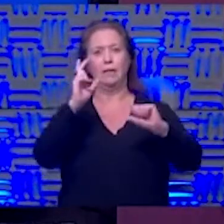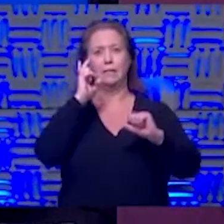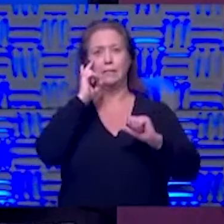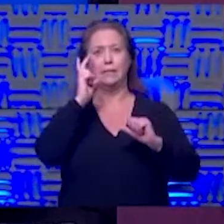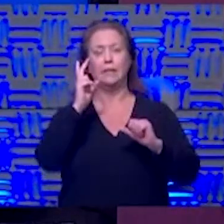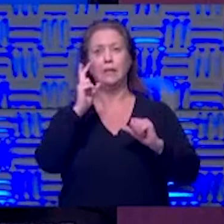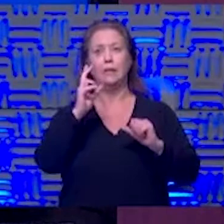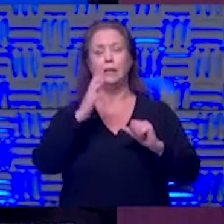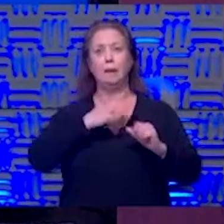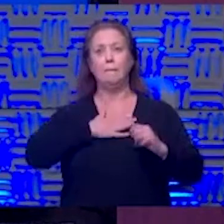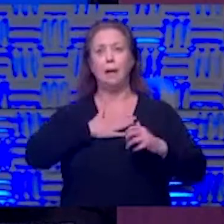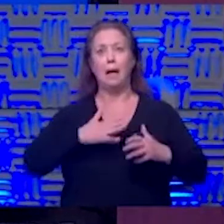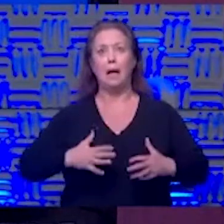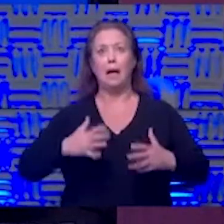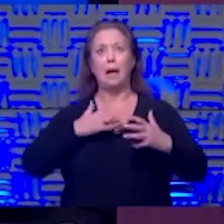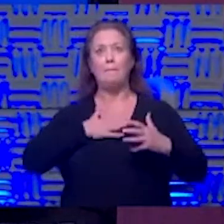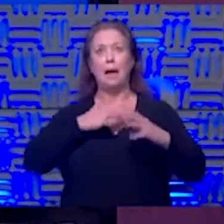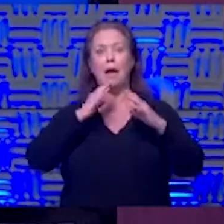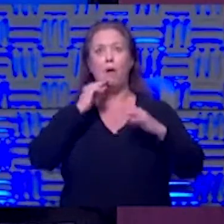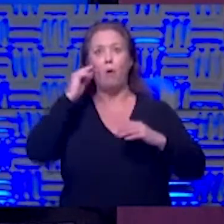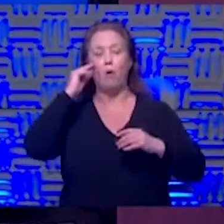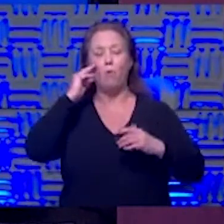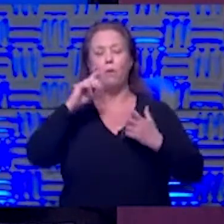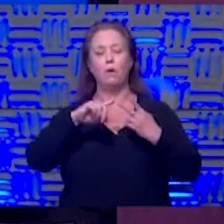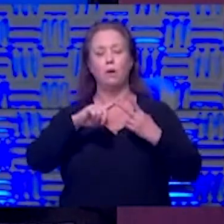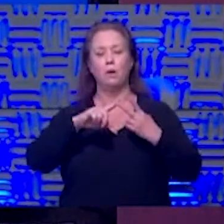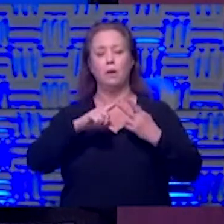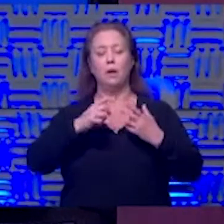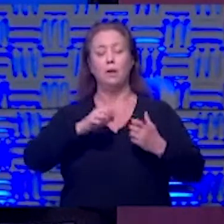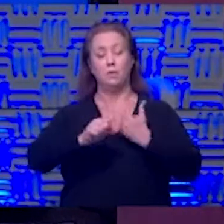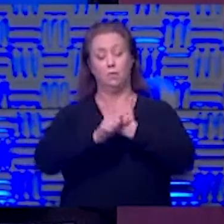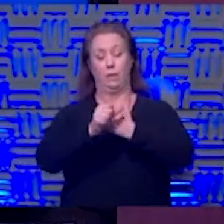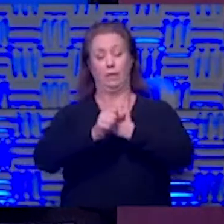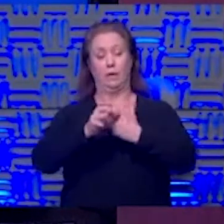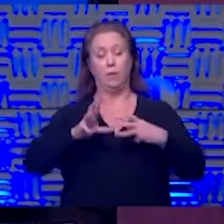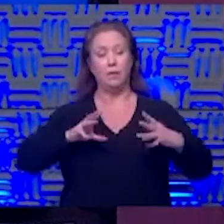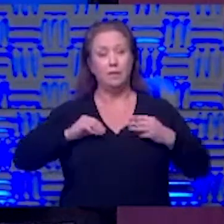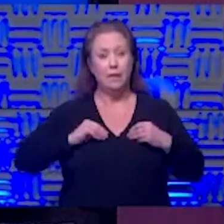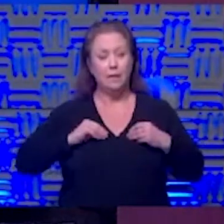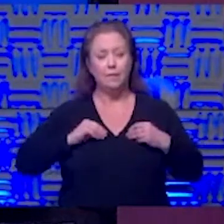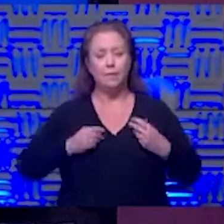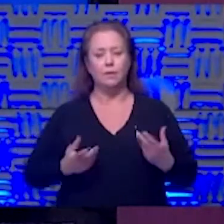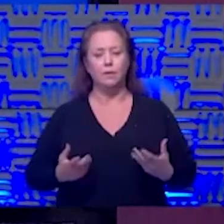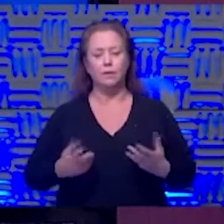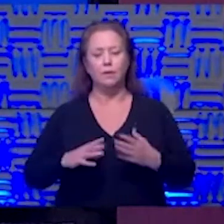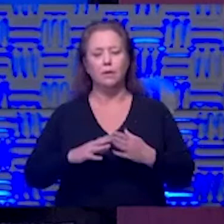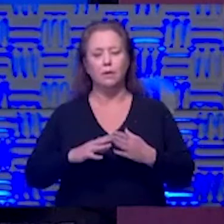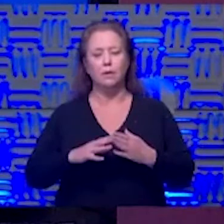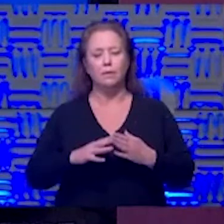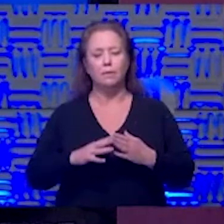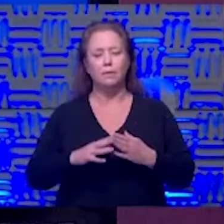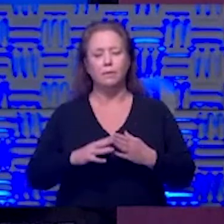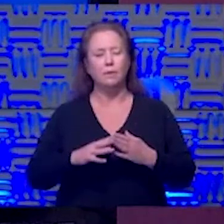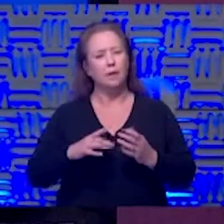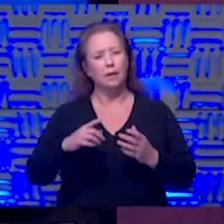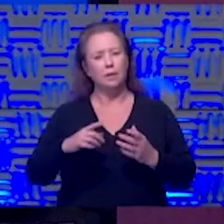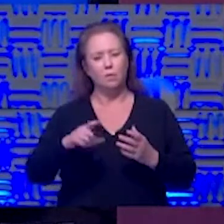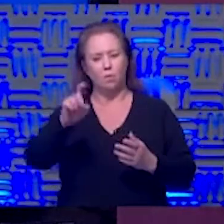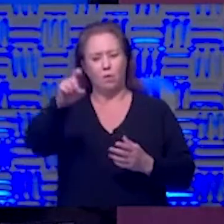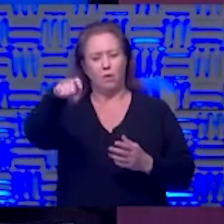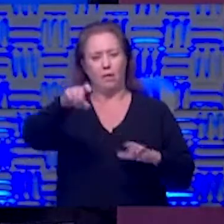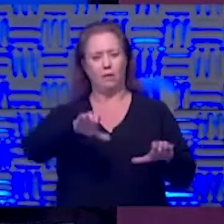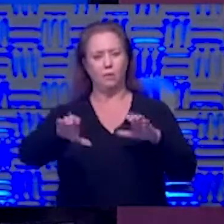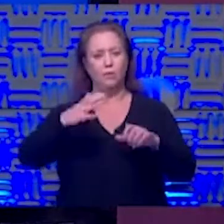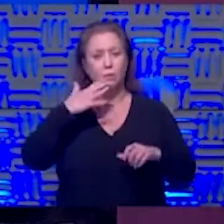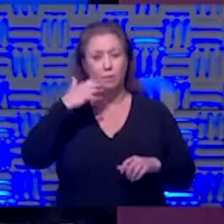and say okay what's in my bubble how much risk am i willing to take and and and and then what is what do i think i should do